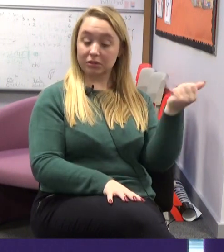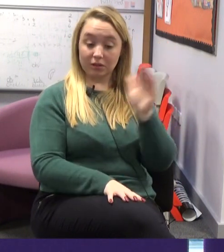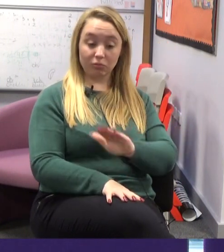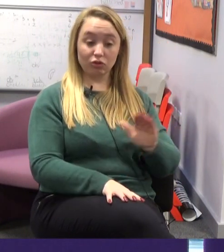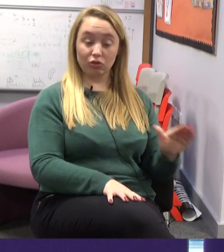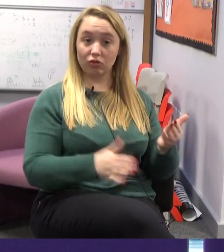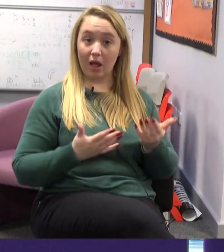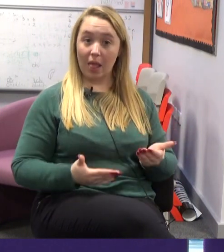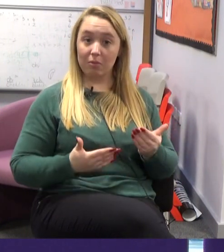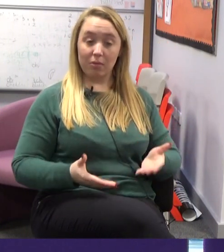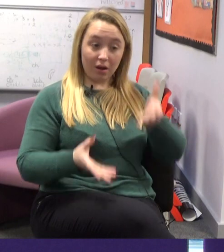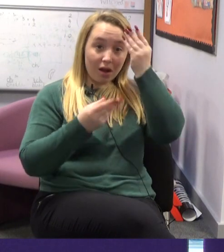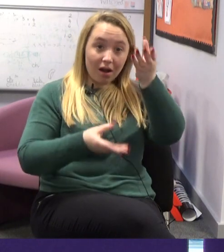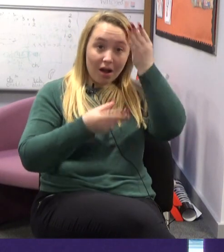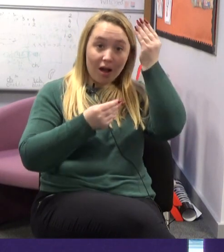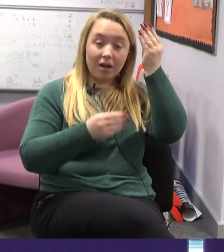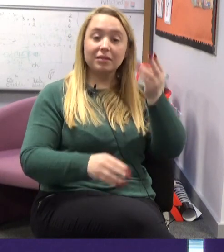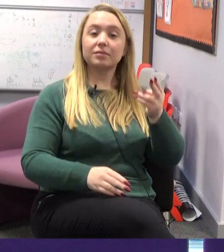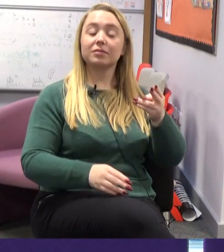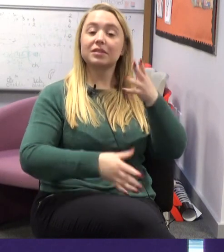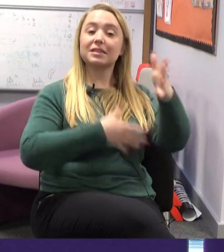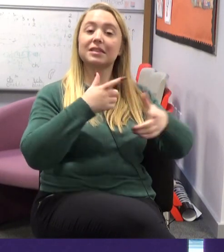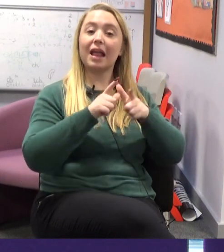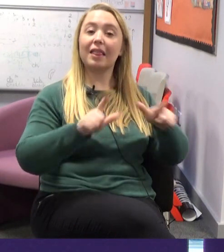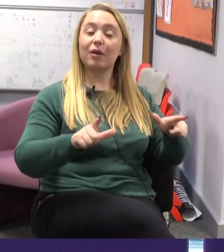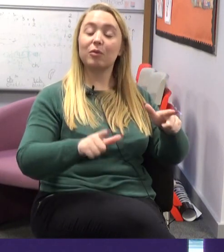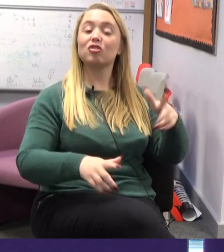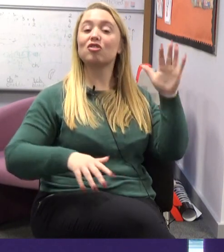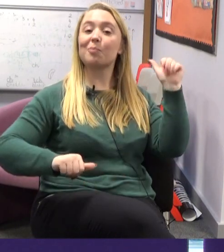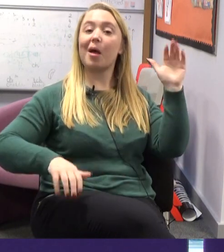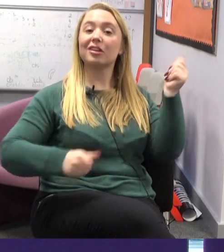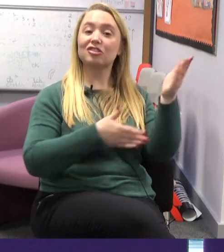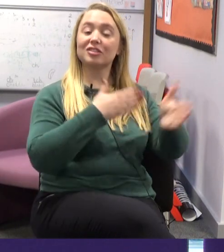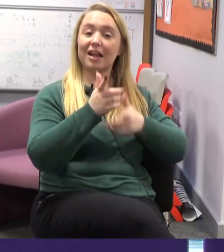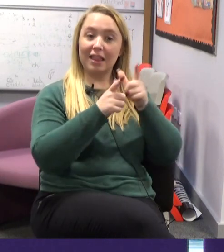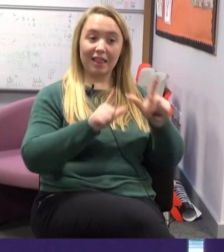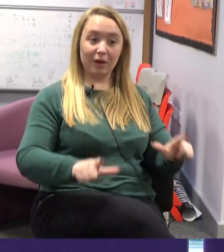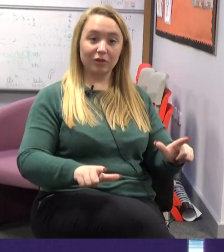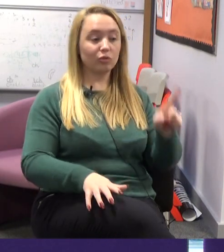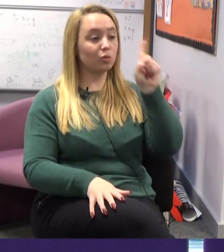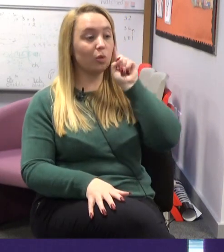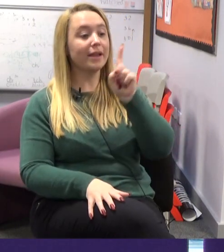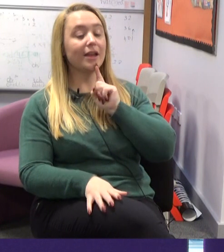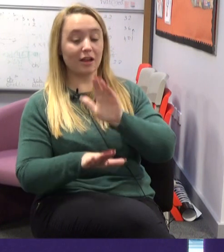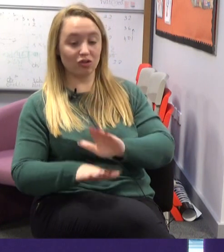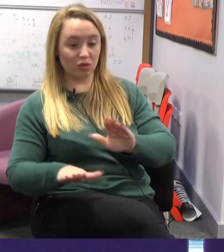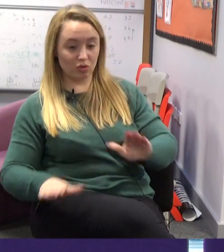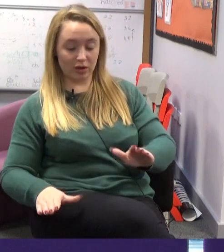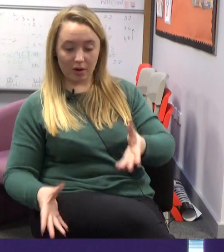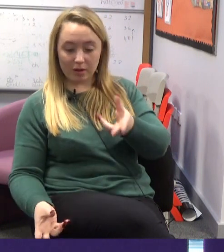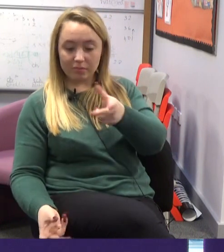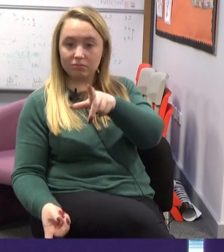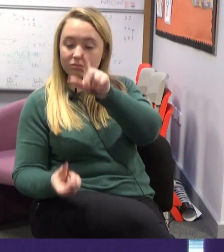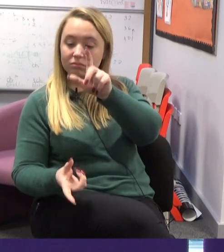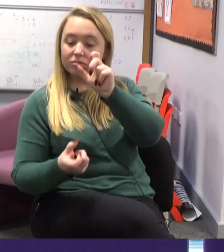we have some of our children just now who are researching Spanish sign language because they doing a class assembly on Spain. So the